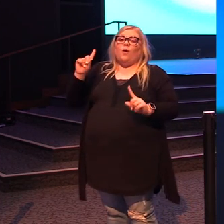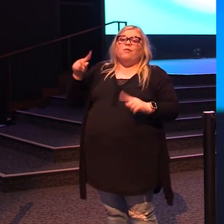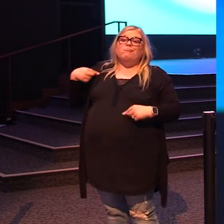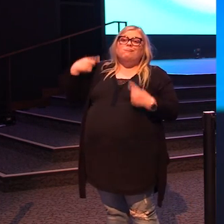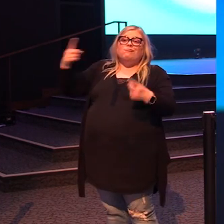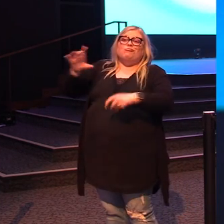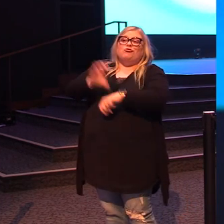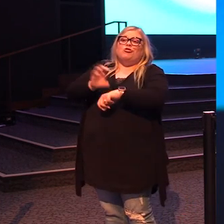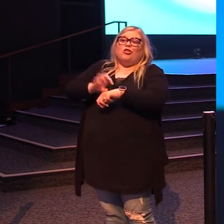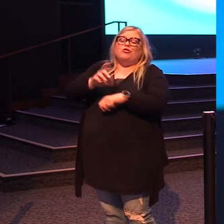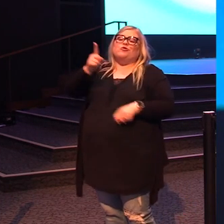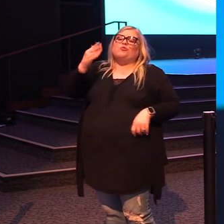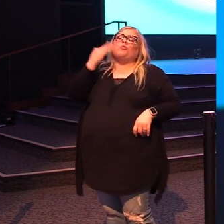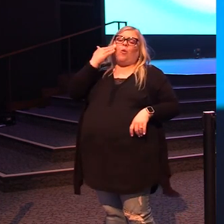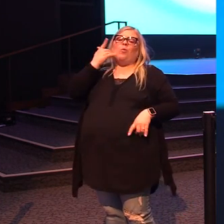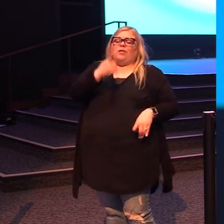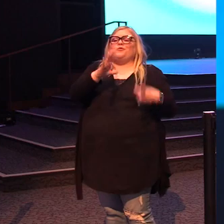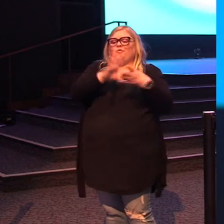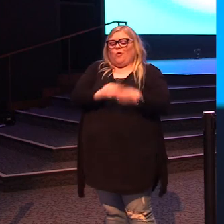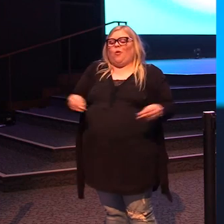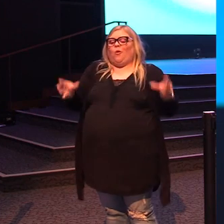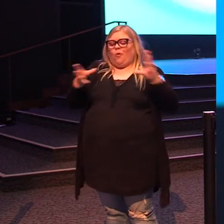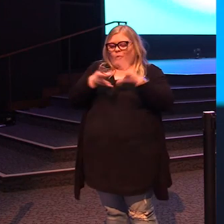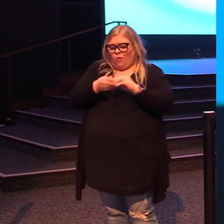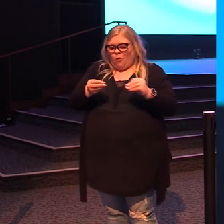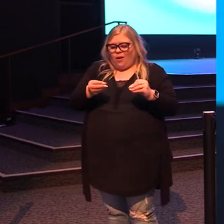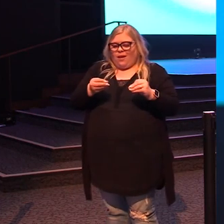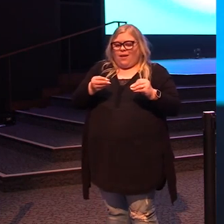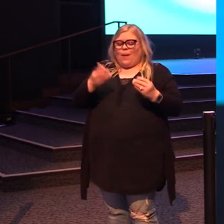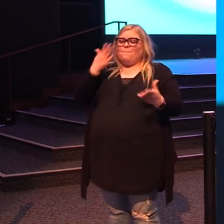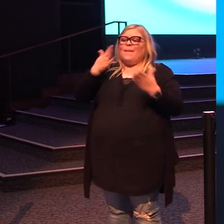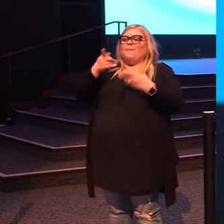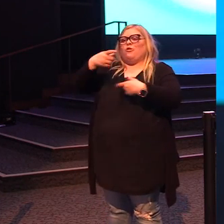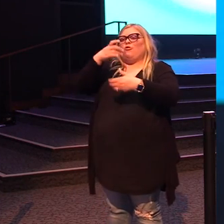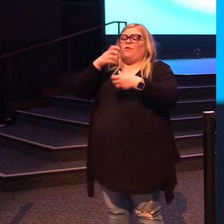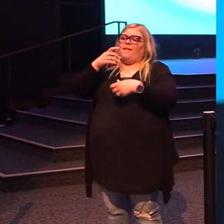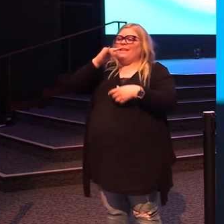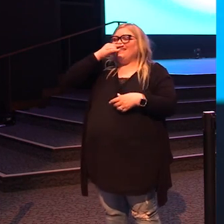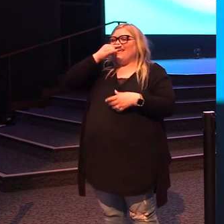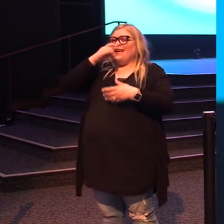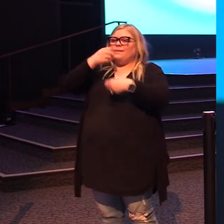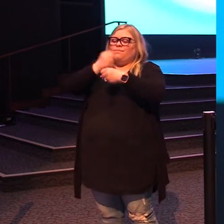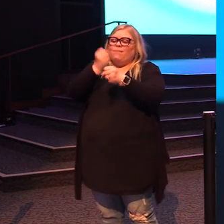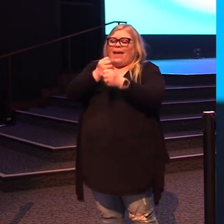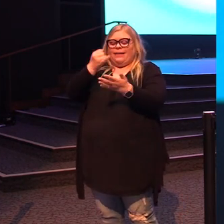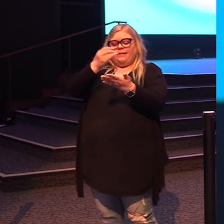for any length of time, you will have heard this story. Maybe made the little cutouts of the man and the tree.